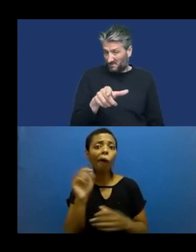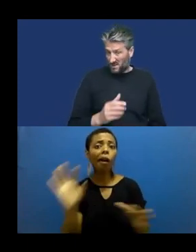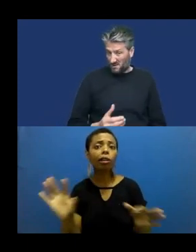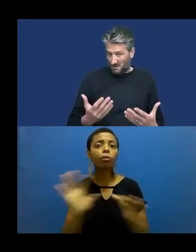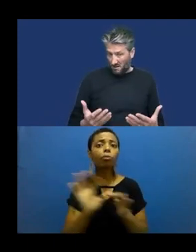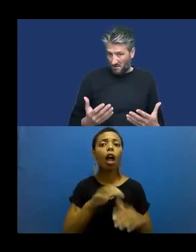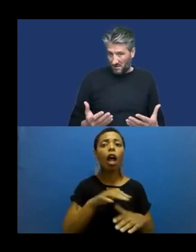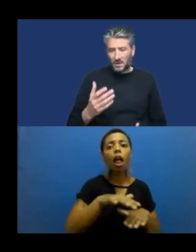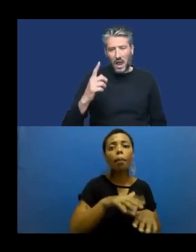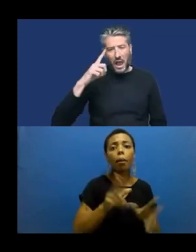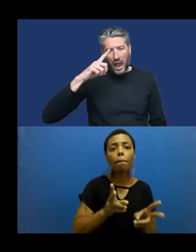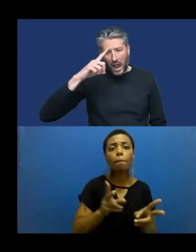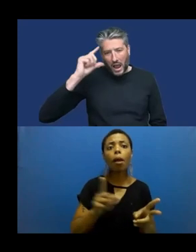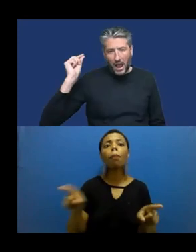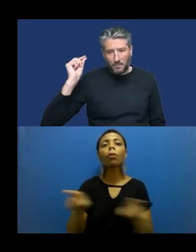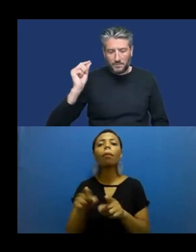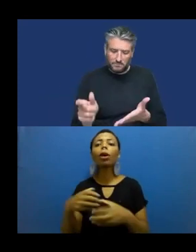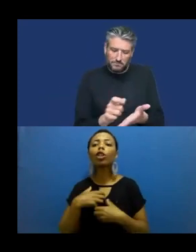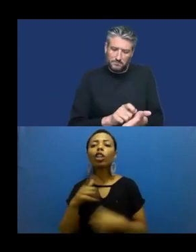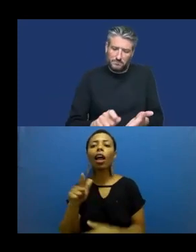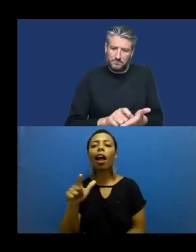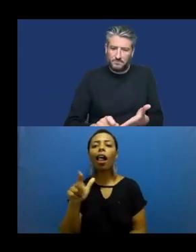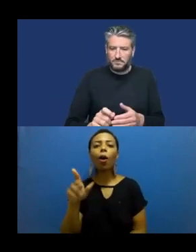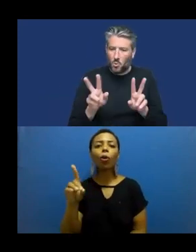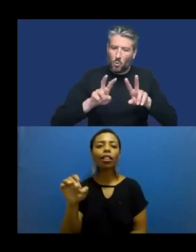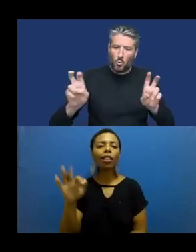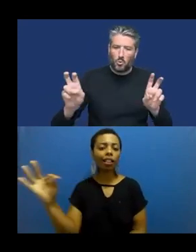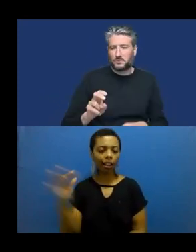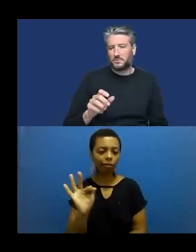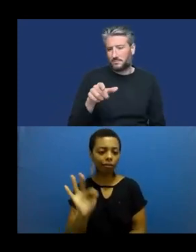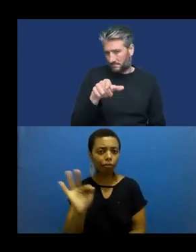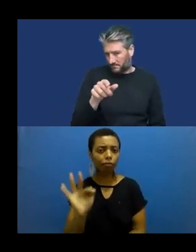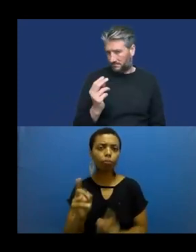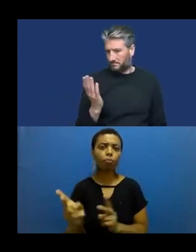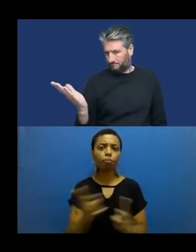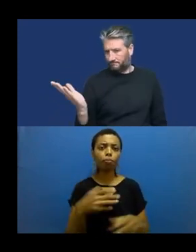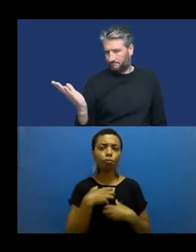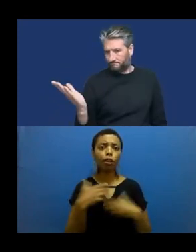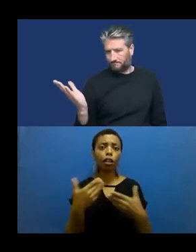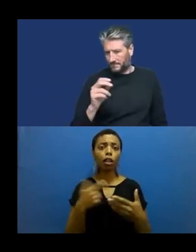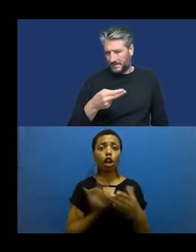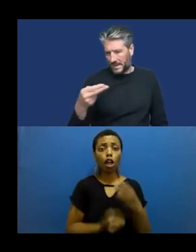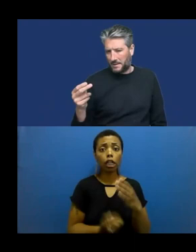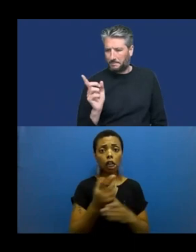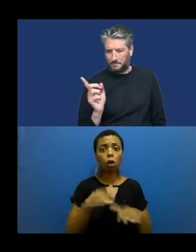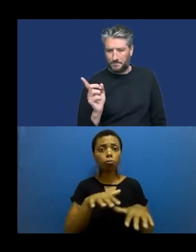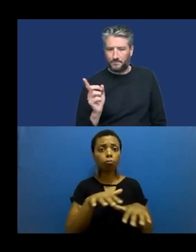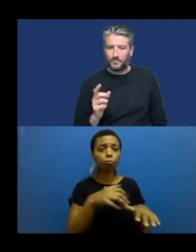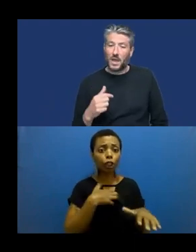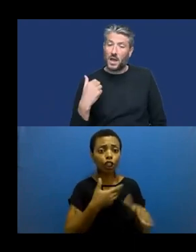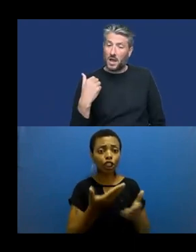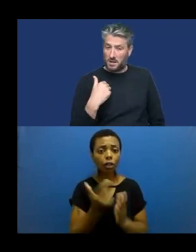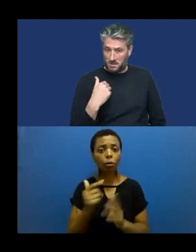Gallaudet called SI5S. We replaced symbols representing movement with actual animation. So instead of indicating that a